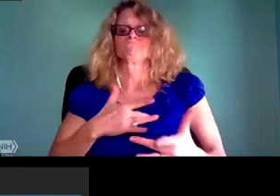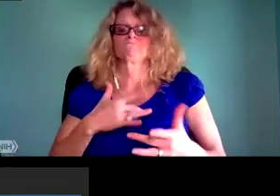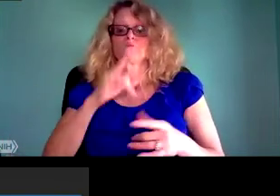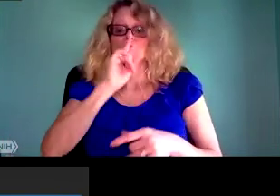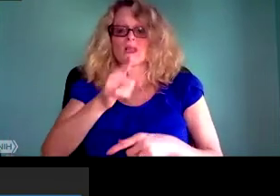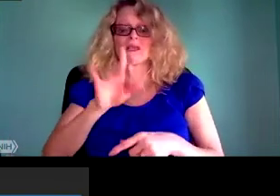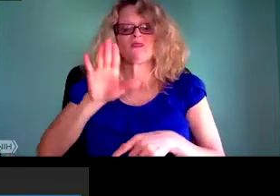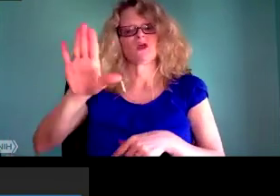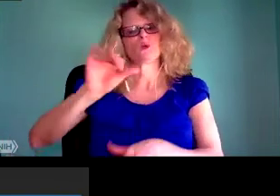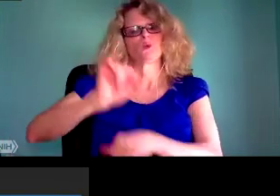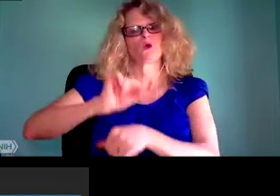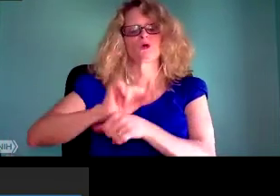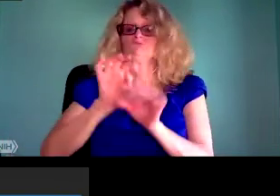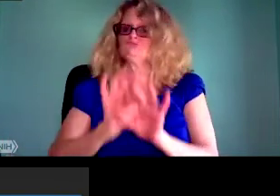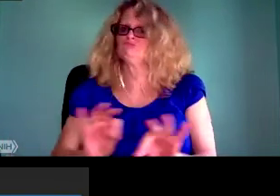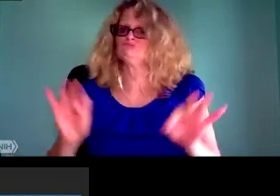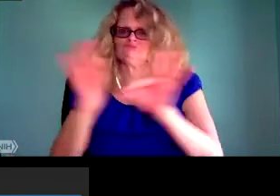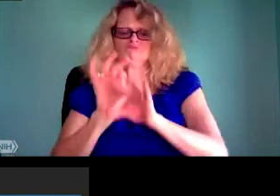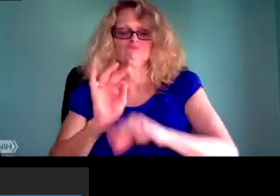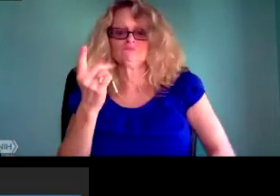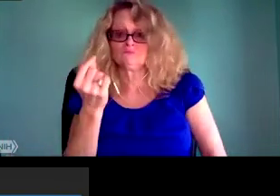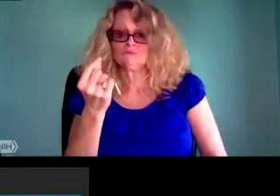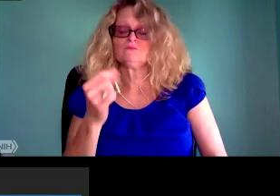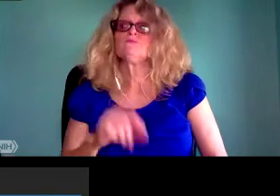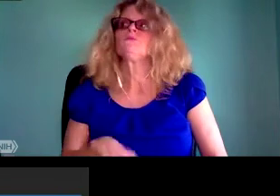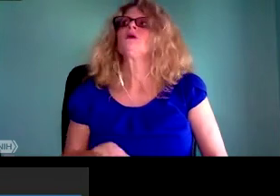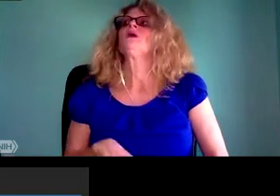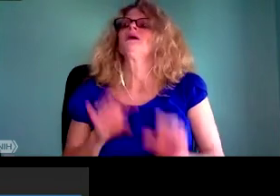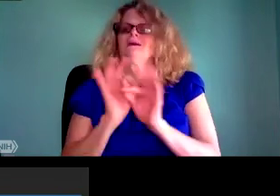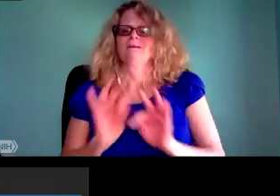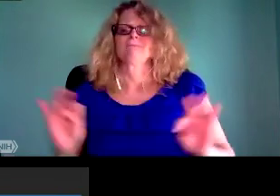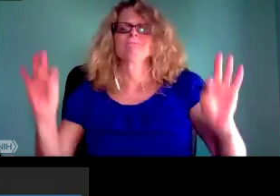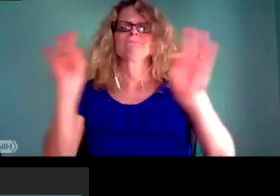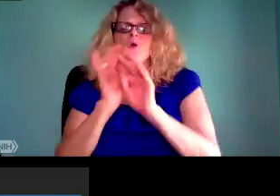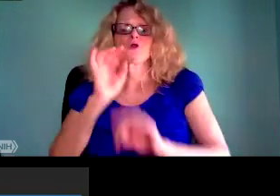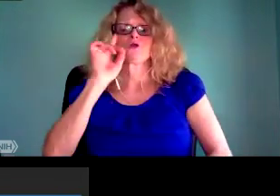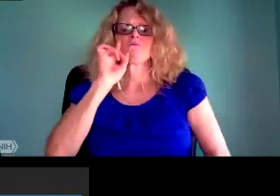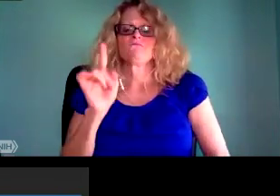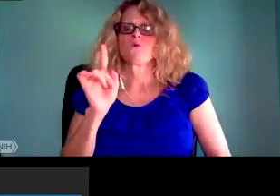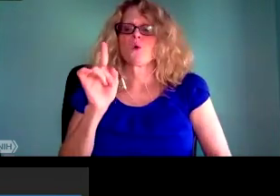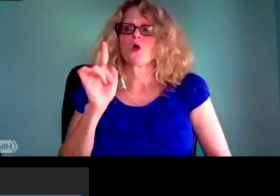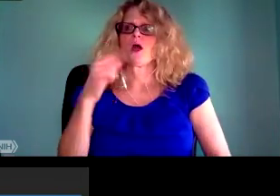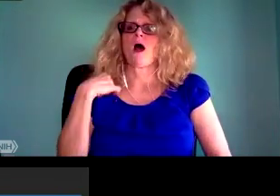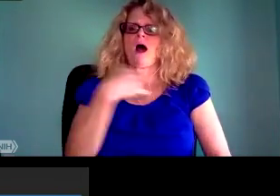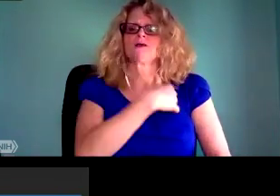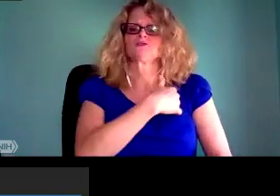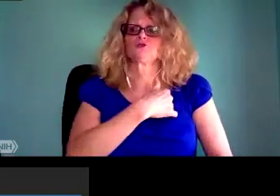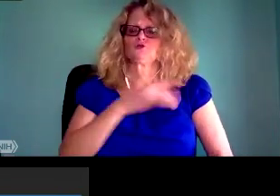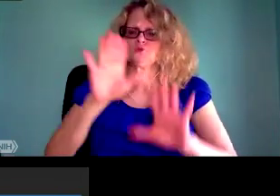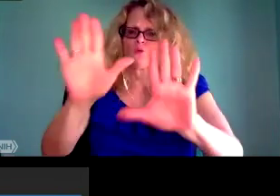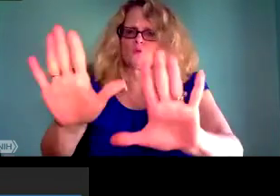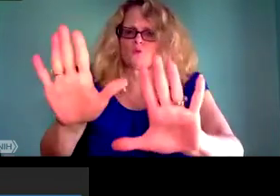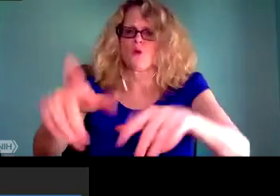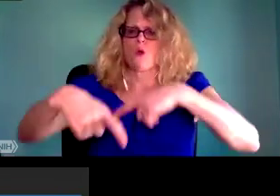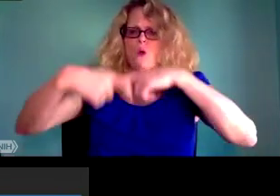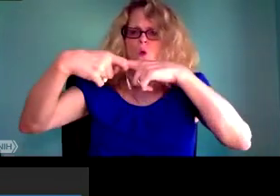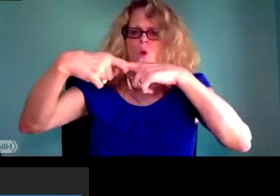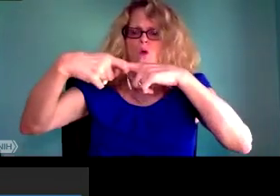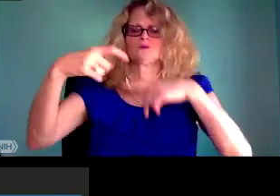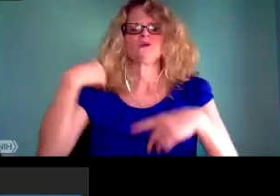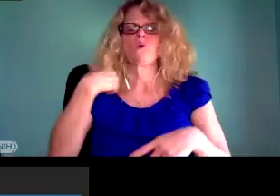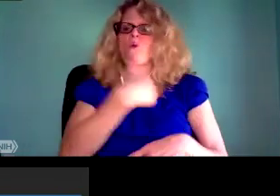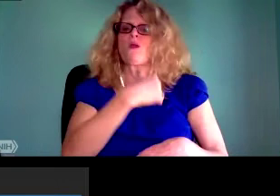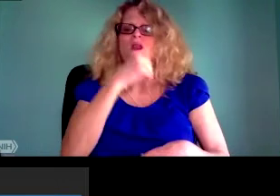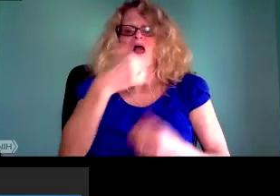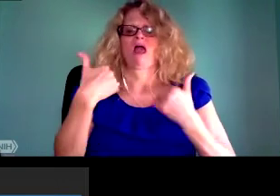librarianship in order for us to have bodies of knowledge for human beings to use scientific information in